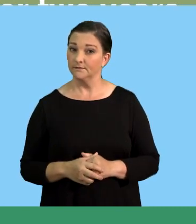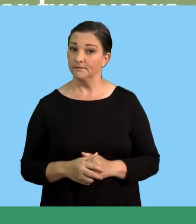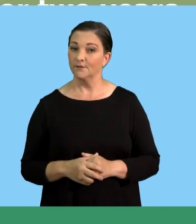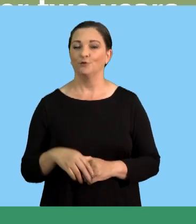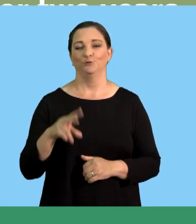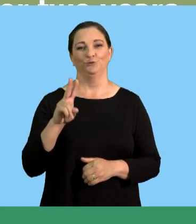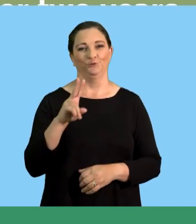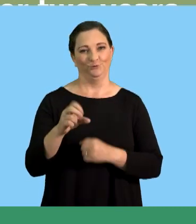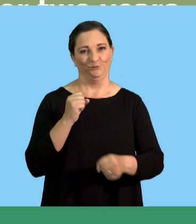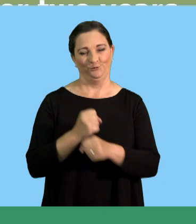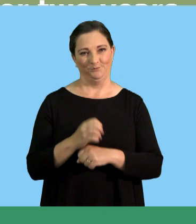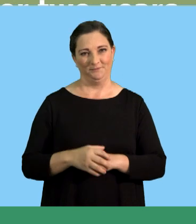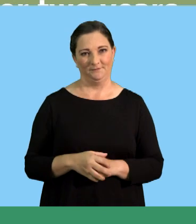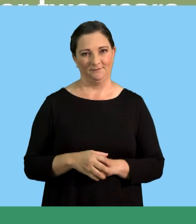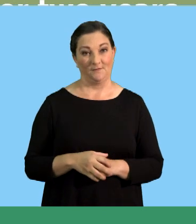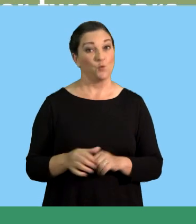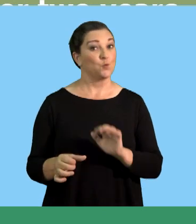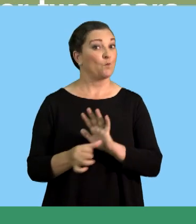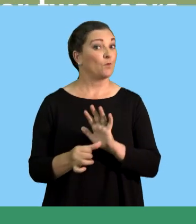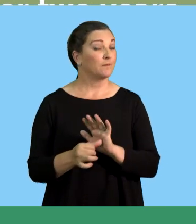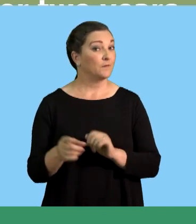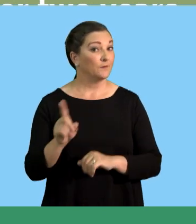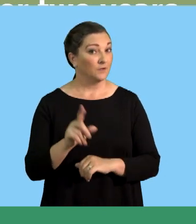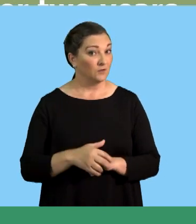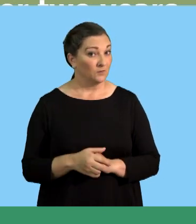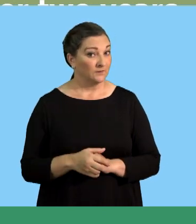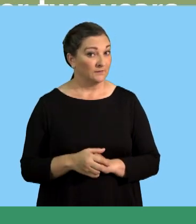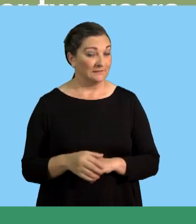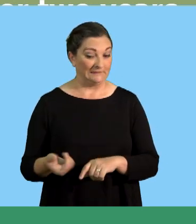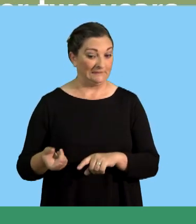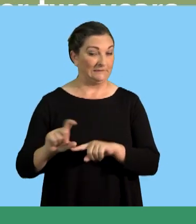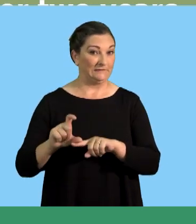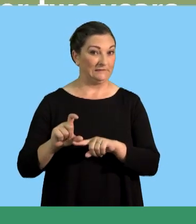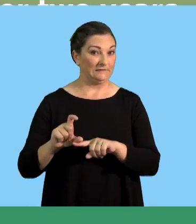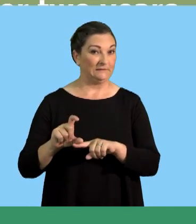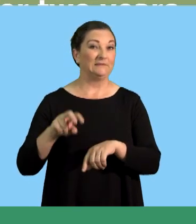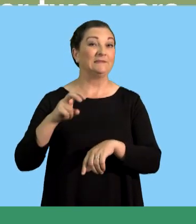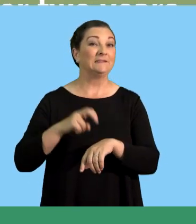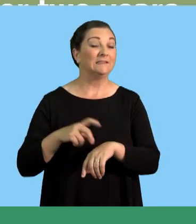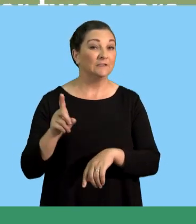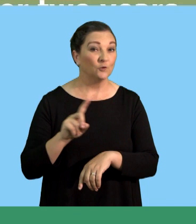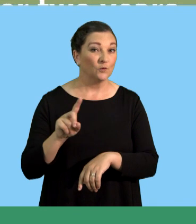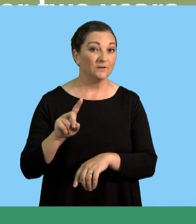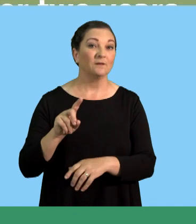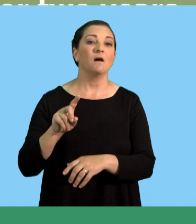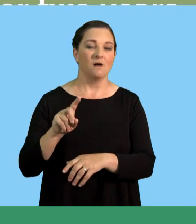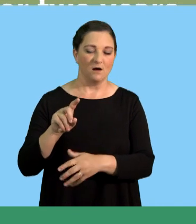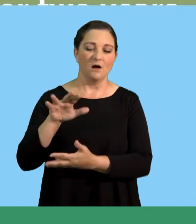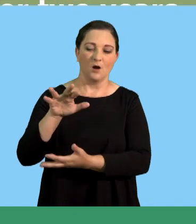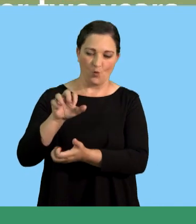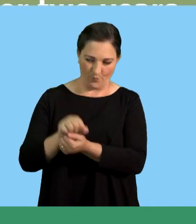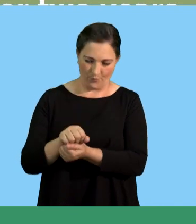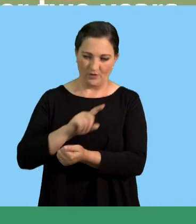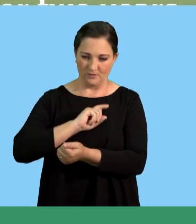how many years? The number of years? Two years. And what is key is that the interest has to be